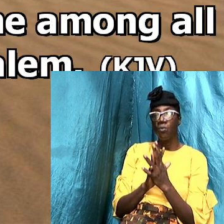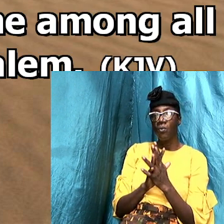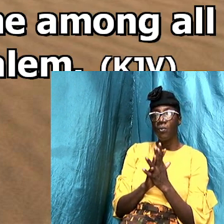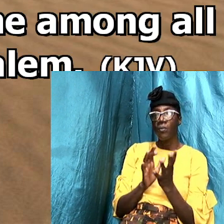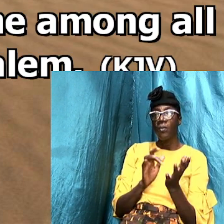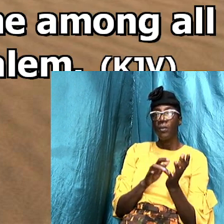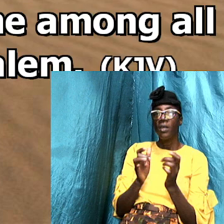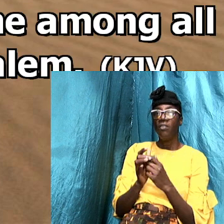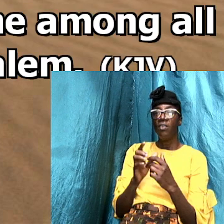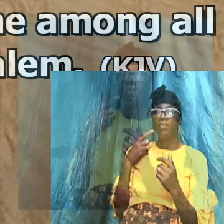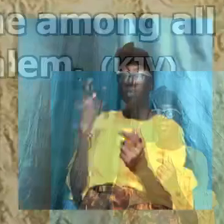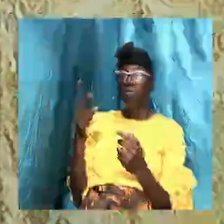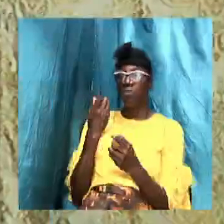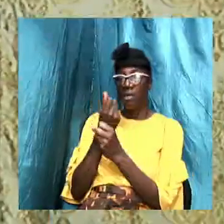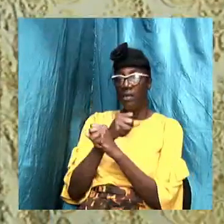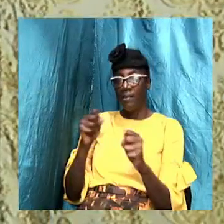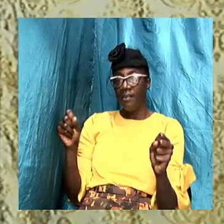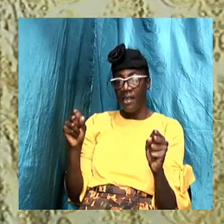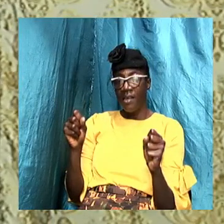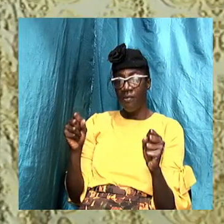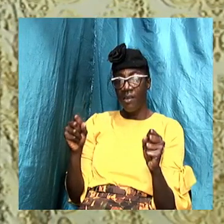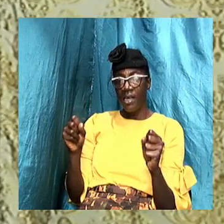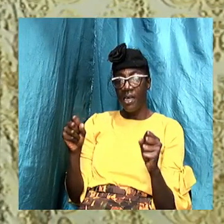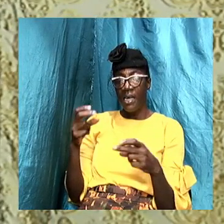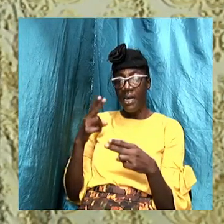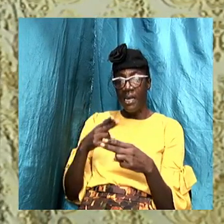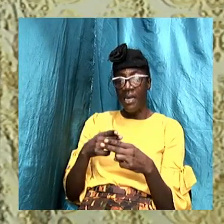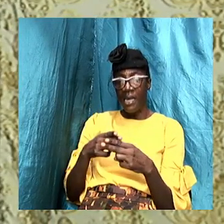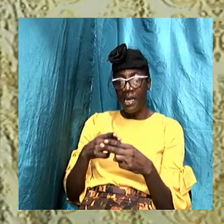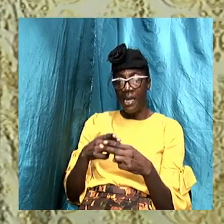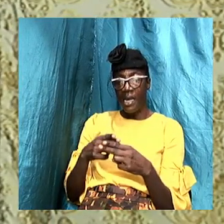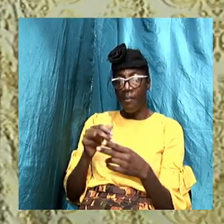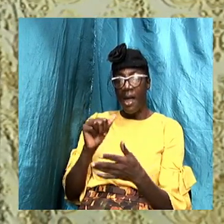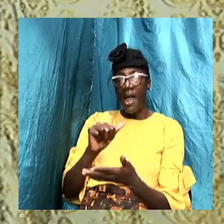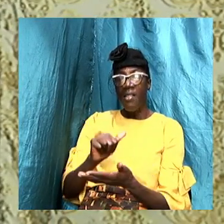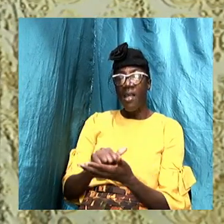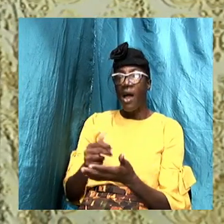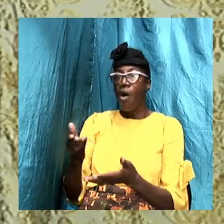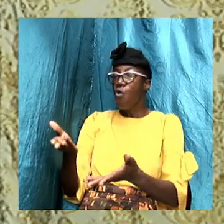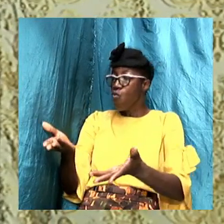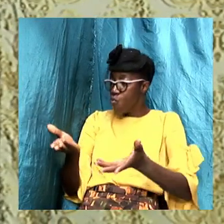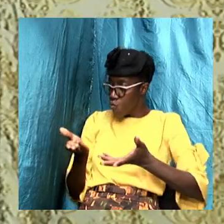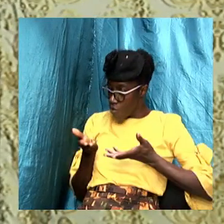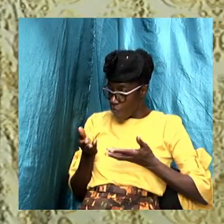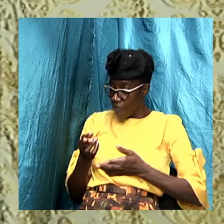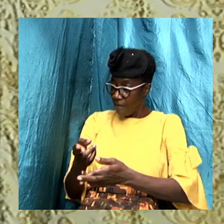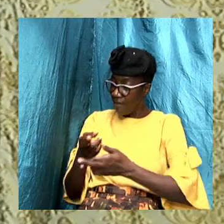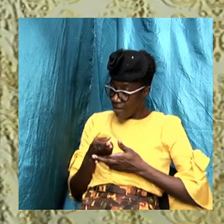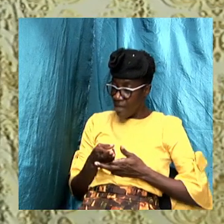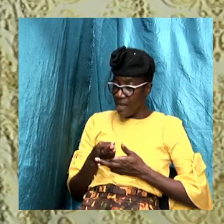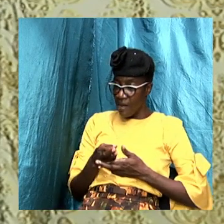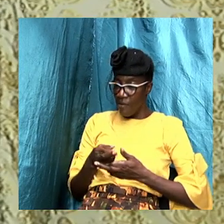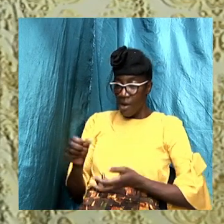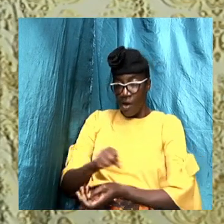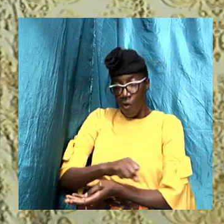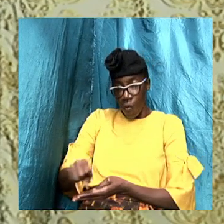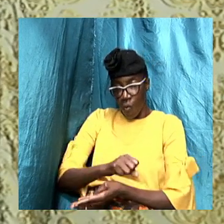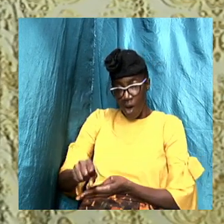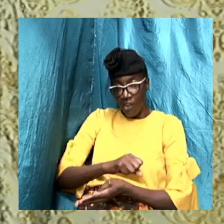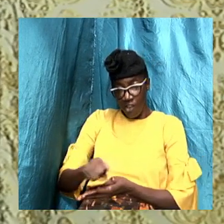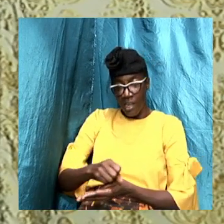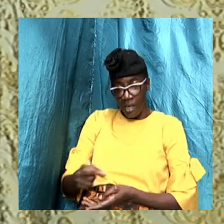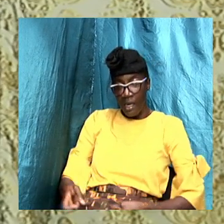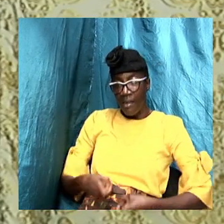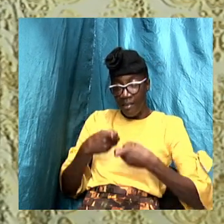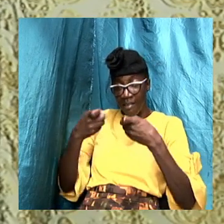Jesus is the only saving name the name in which we receive remission of sins the highest name